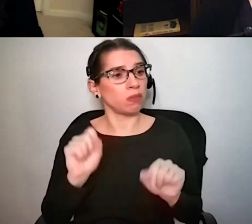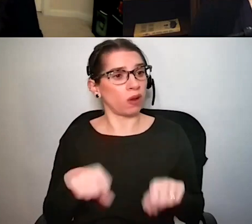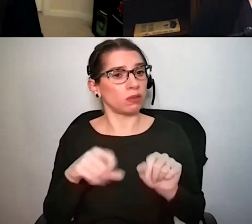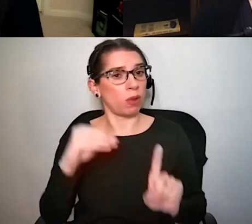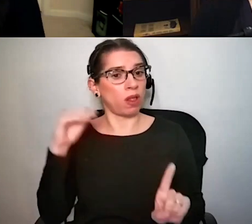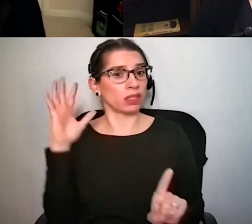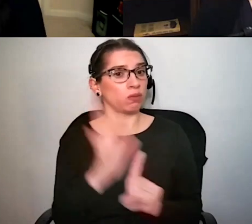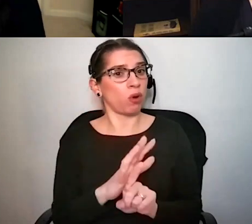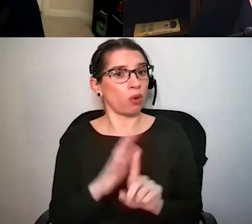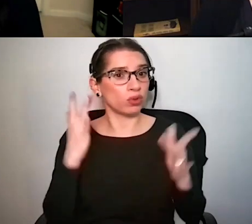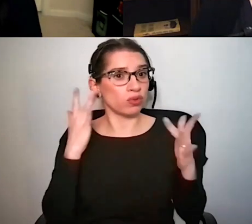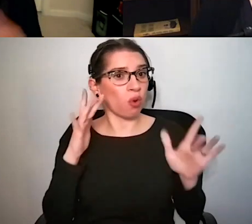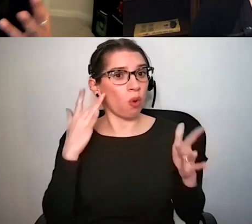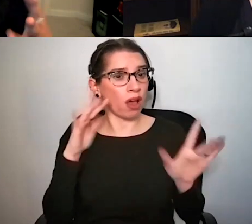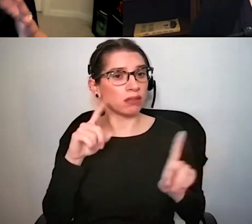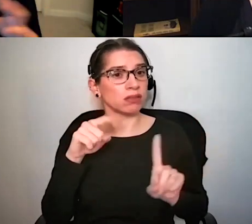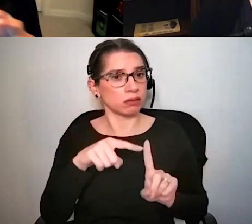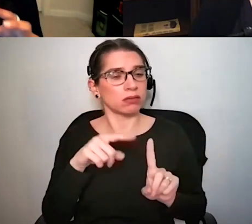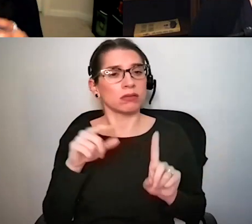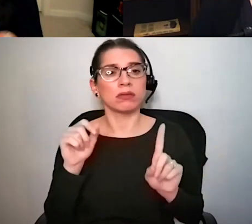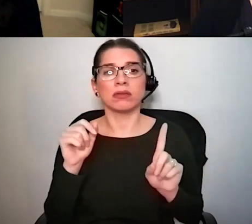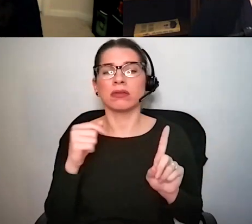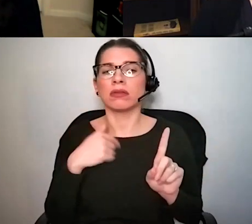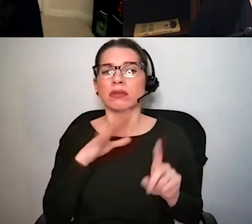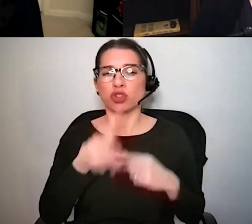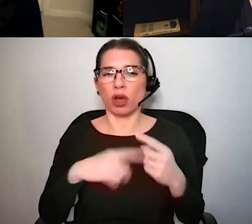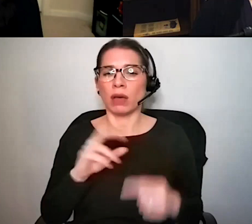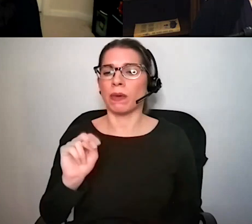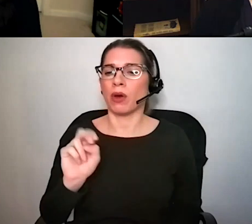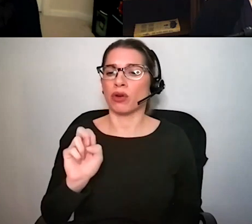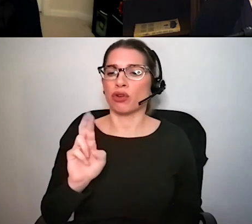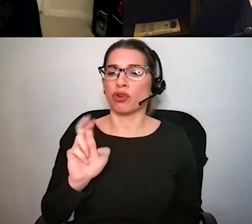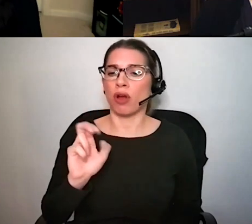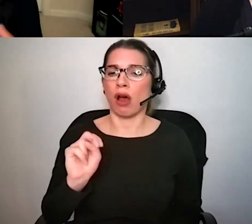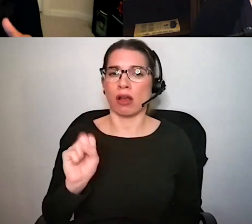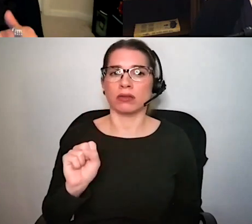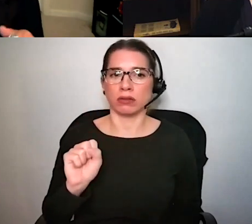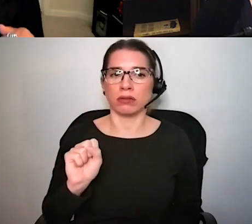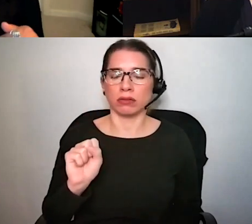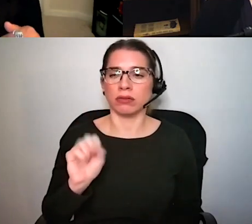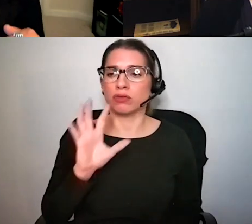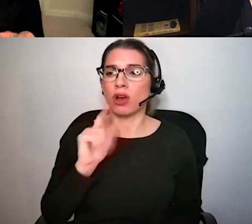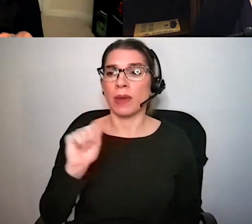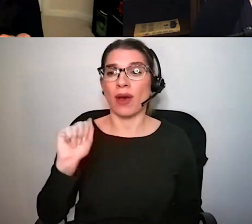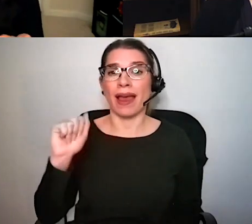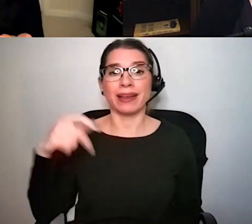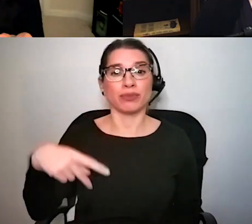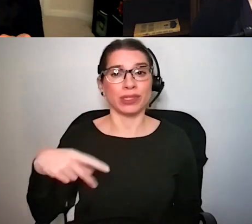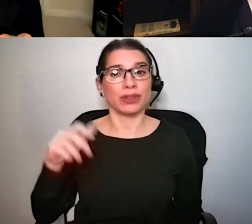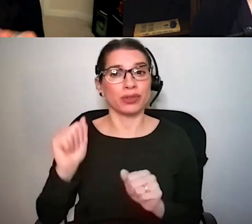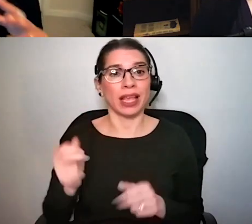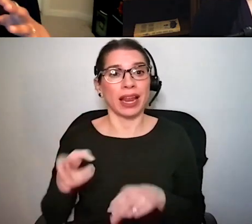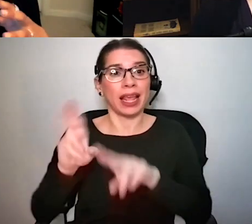could have so I kind of alluded I spoke about neurons and I alluded to the fact that an action potential can increase or decrease